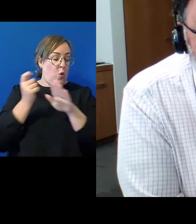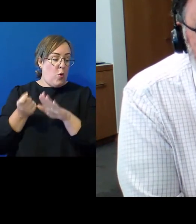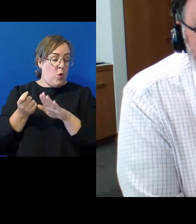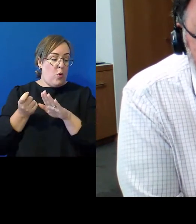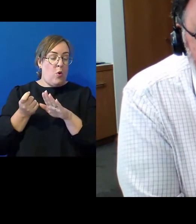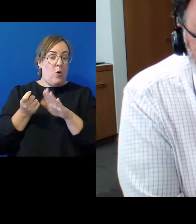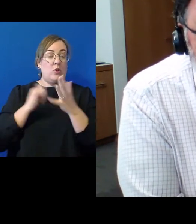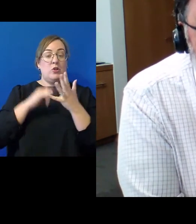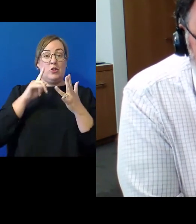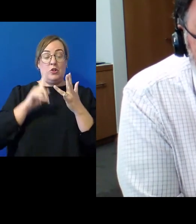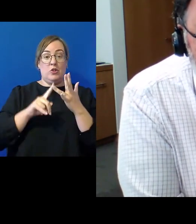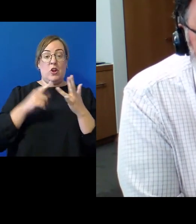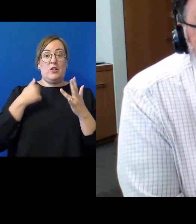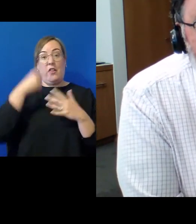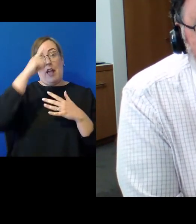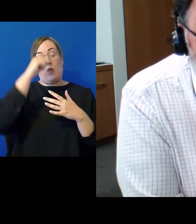things like